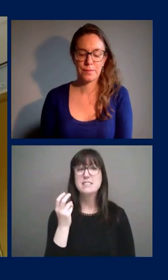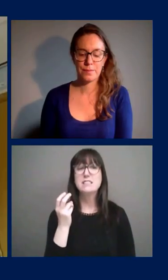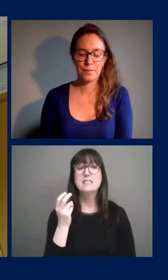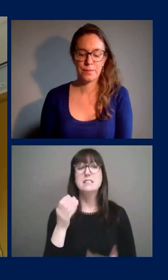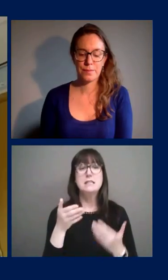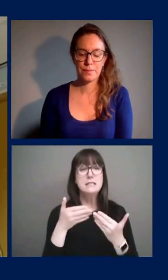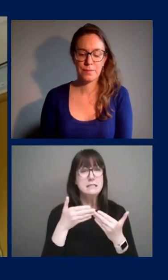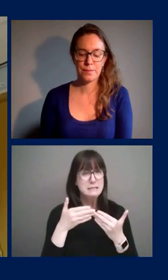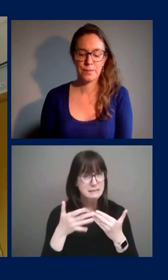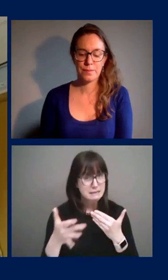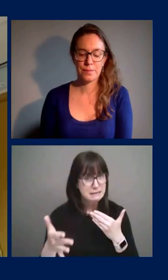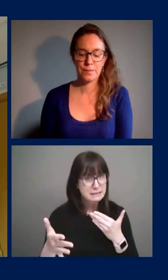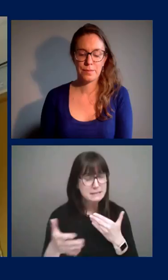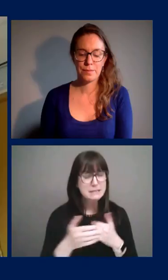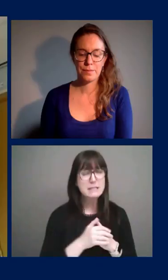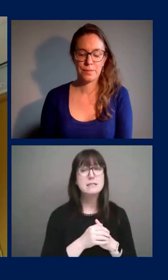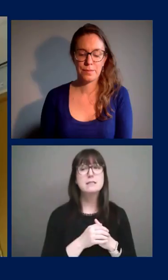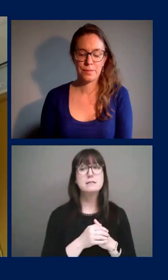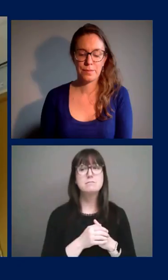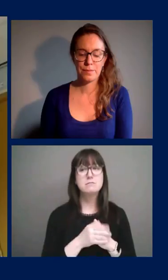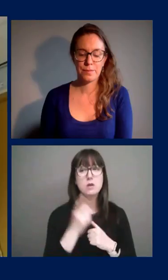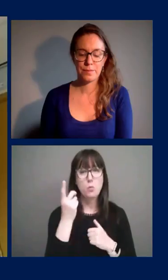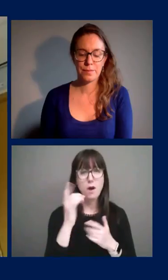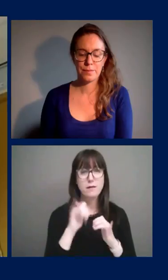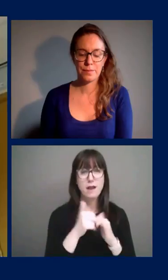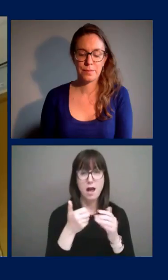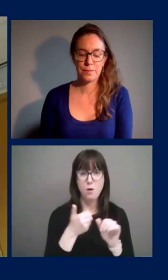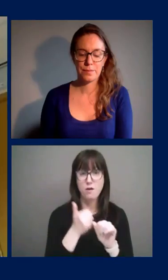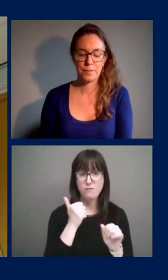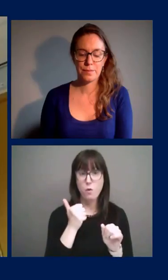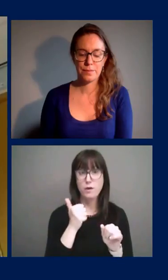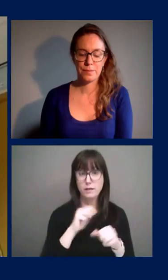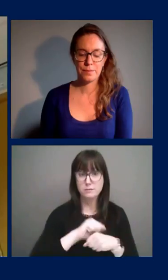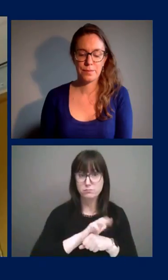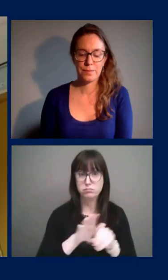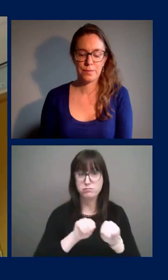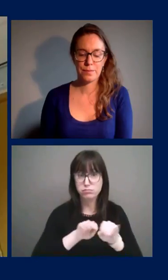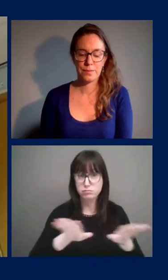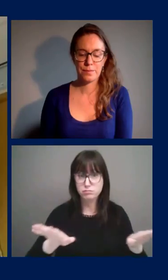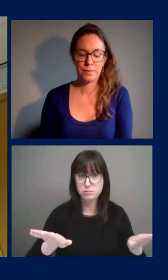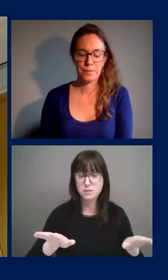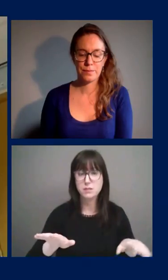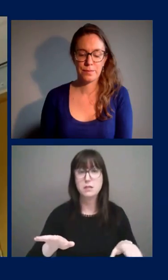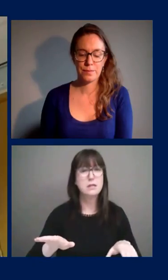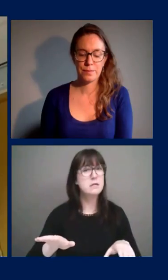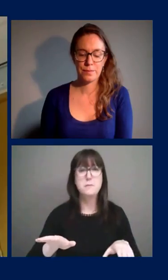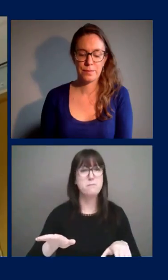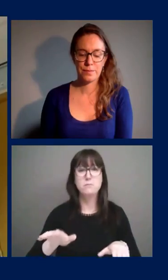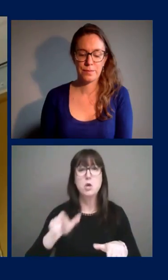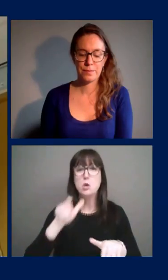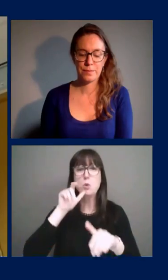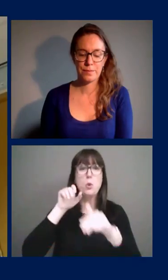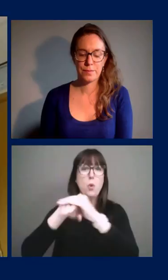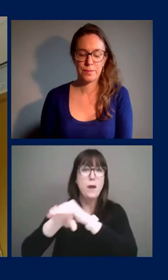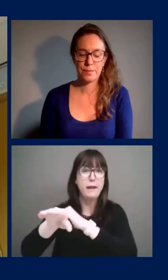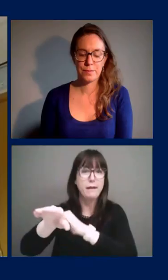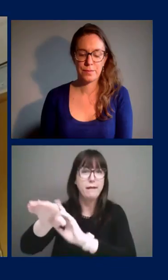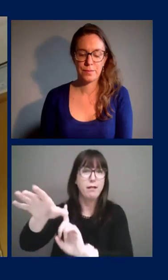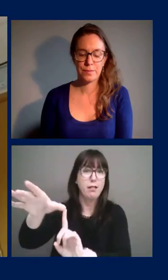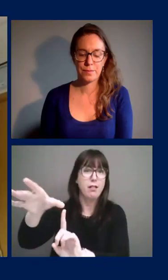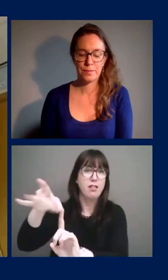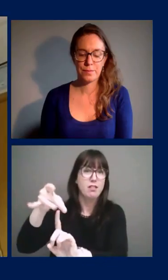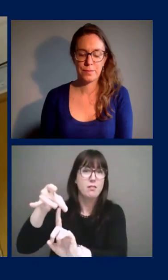continuing challenges, uh, to elimination will be people traveling to areas that are more affected and bringing back the virus. So